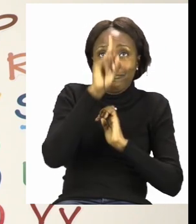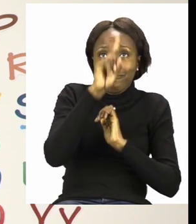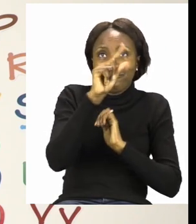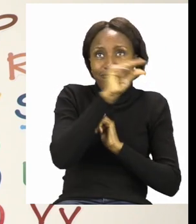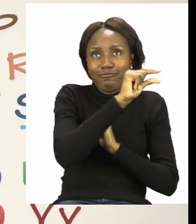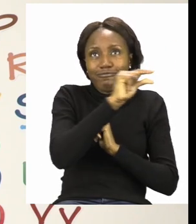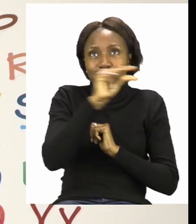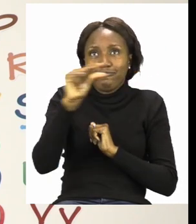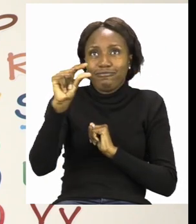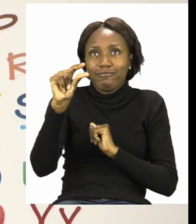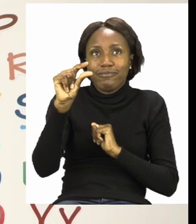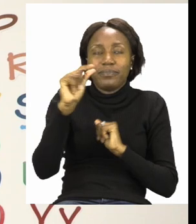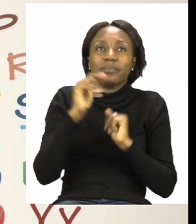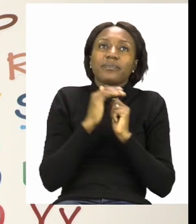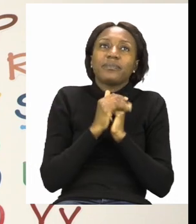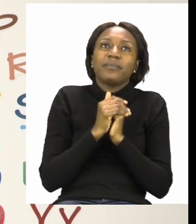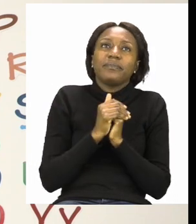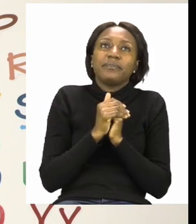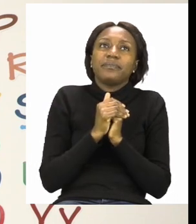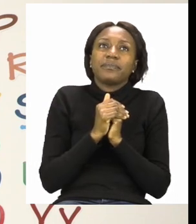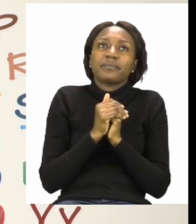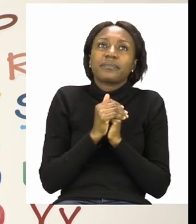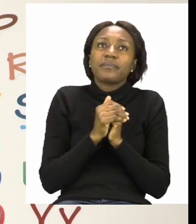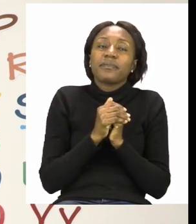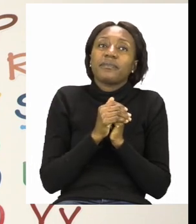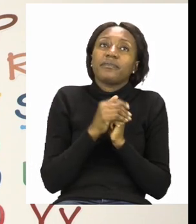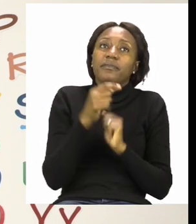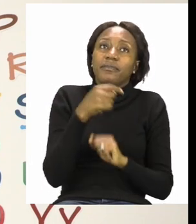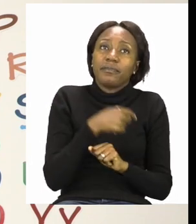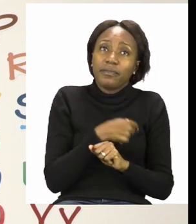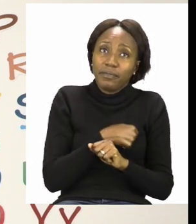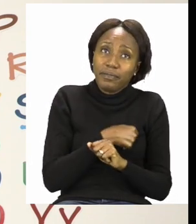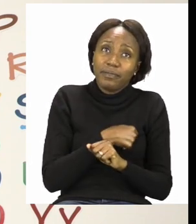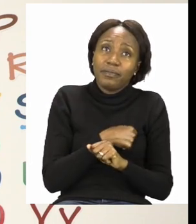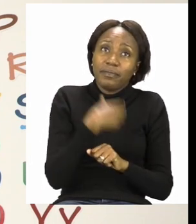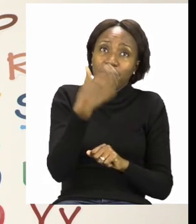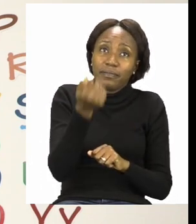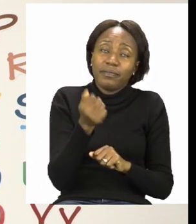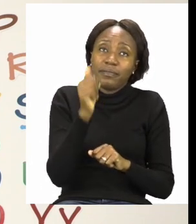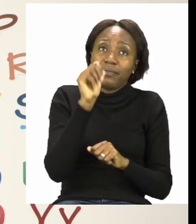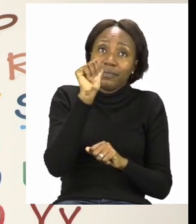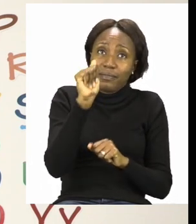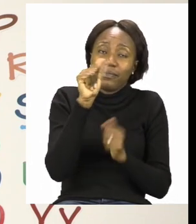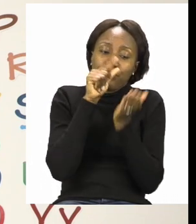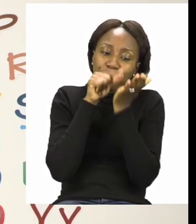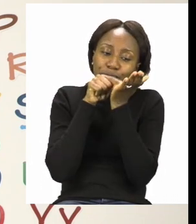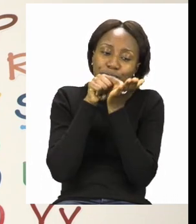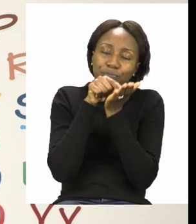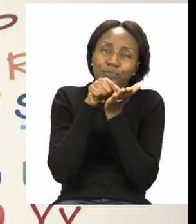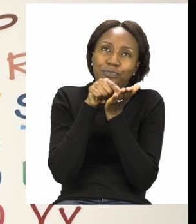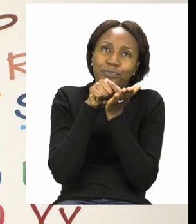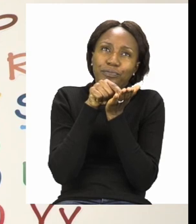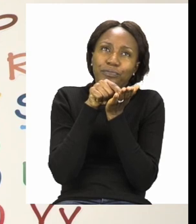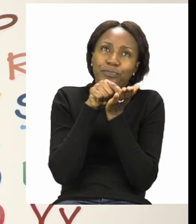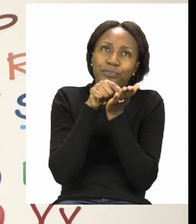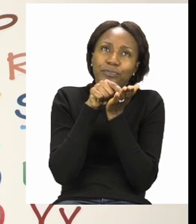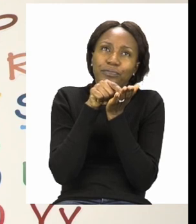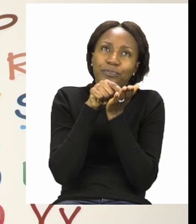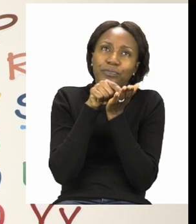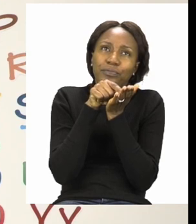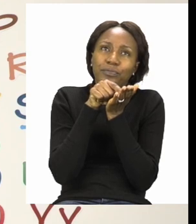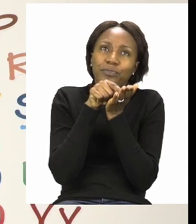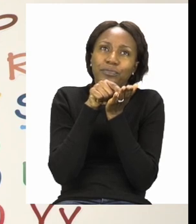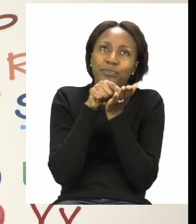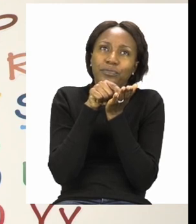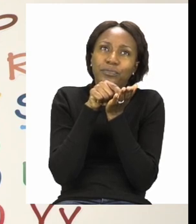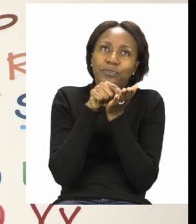So, we are going to say she has a chicken. But, there's also the words